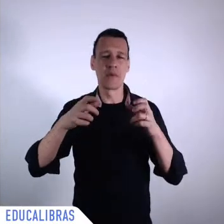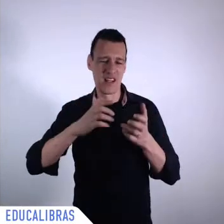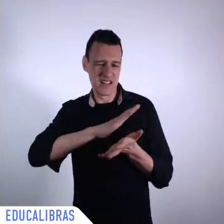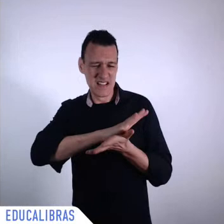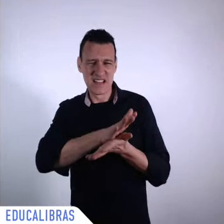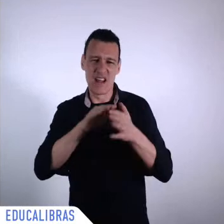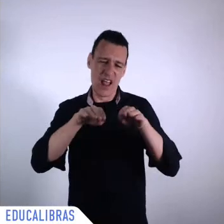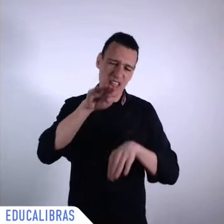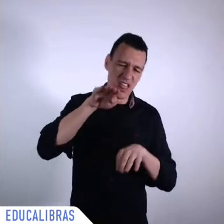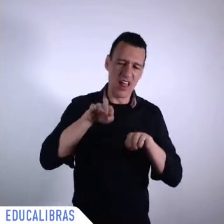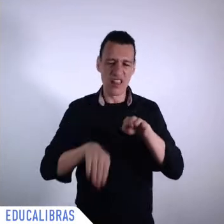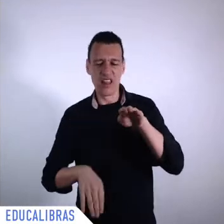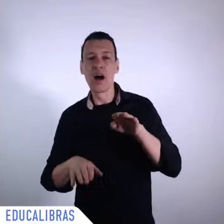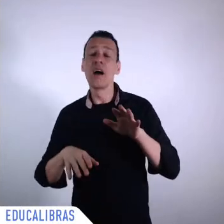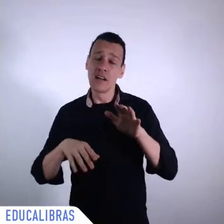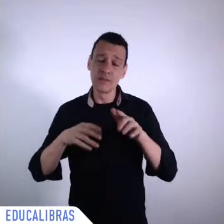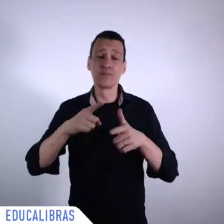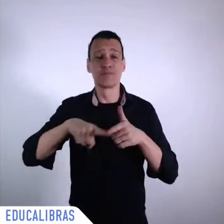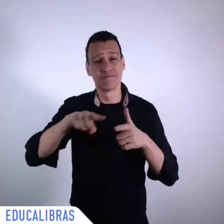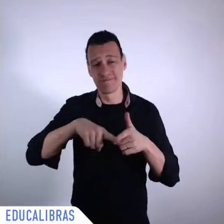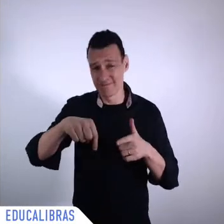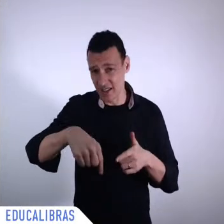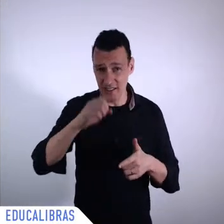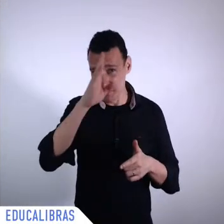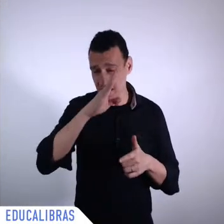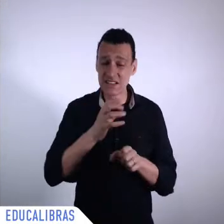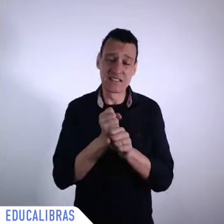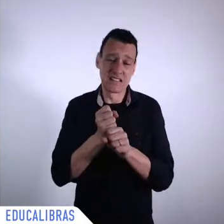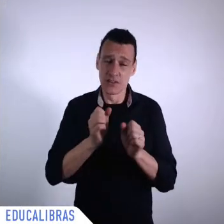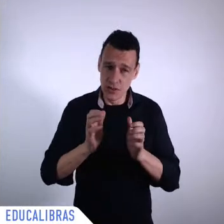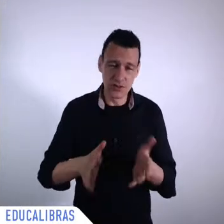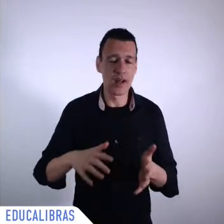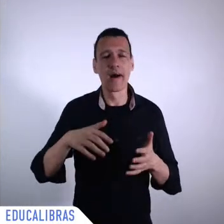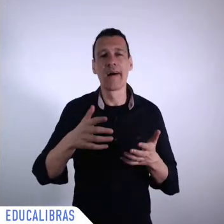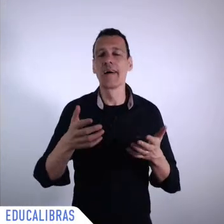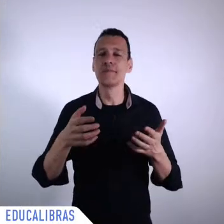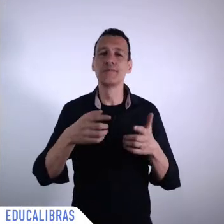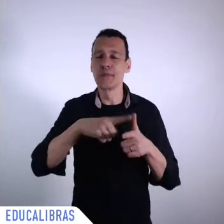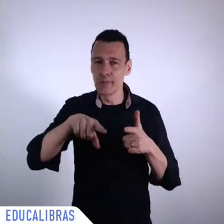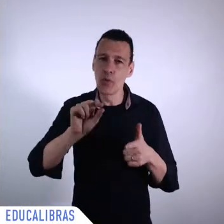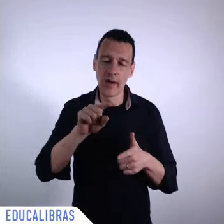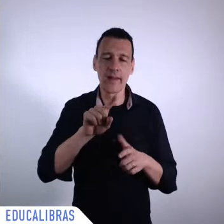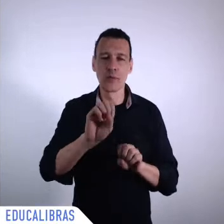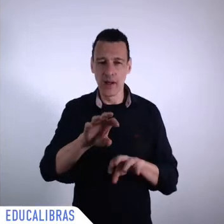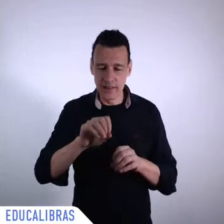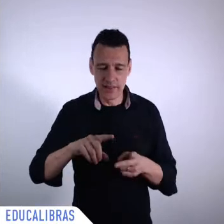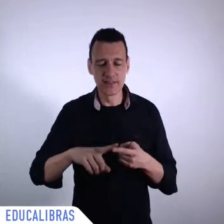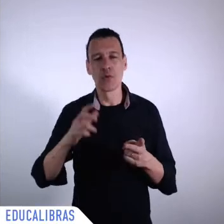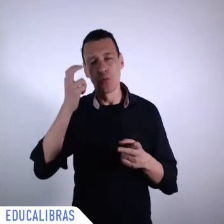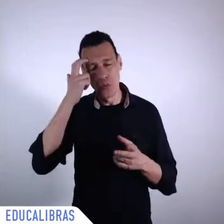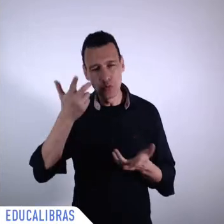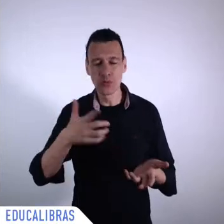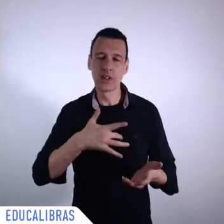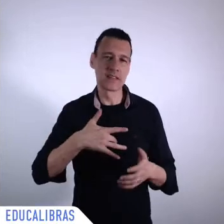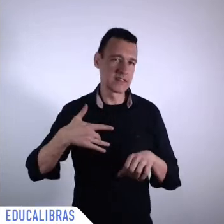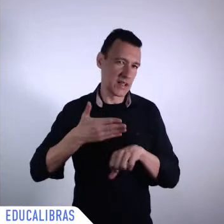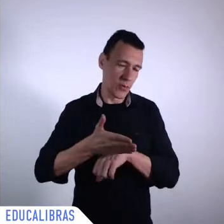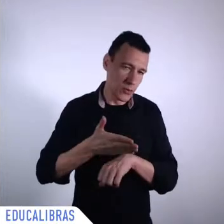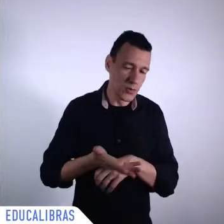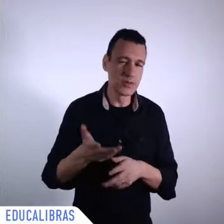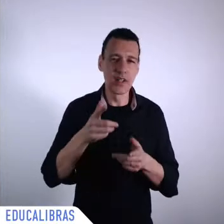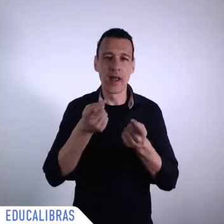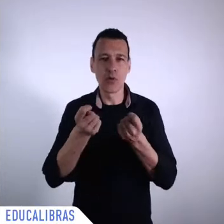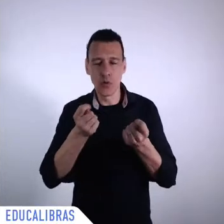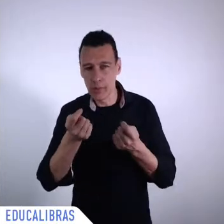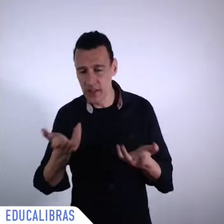from the sustainable development. We decided to talk on inequalities because we believe that this